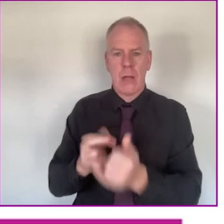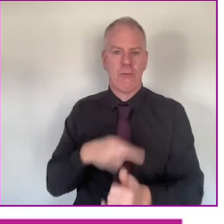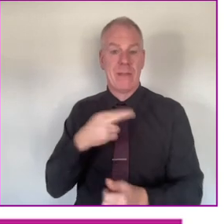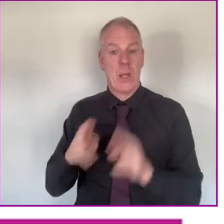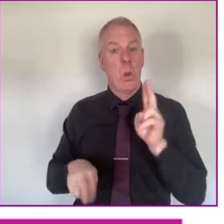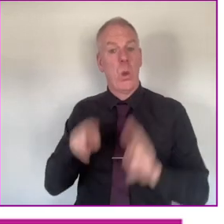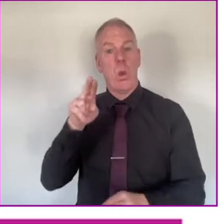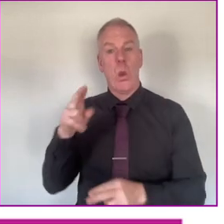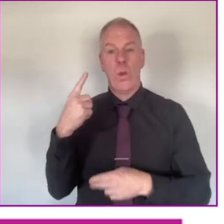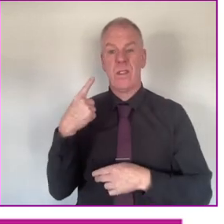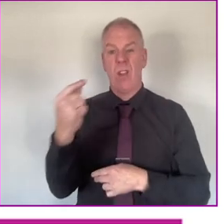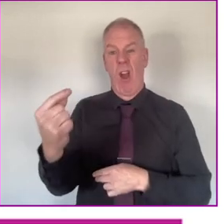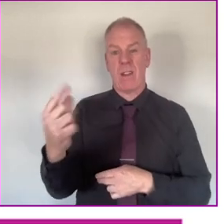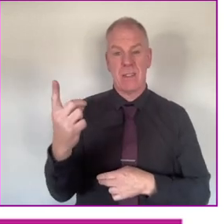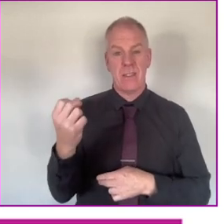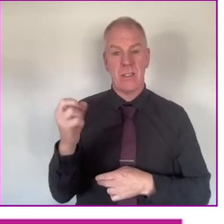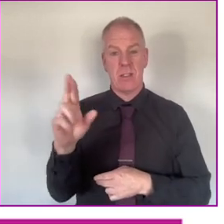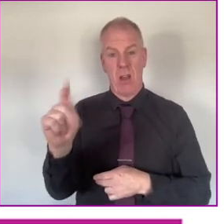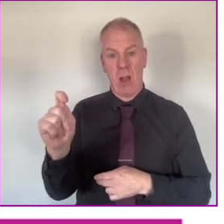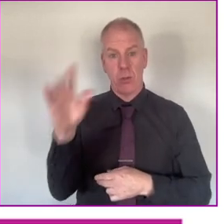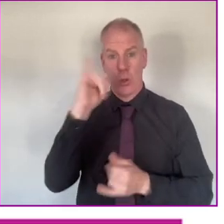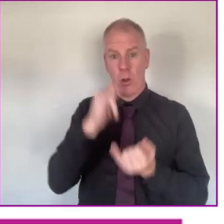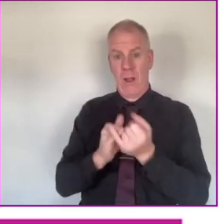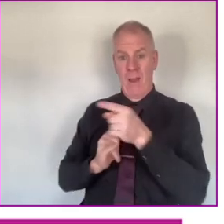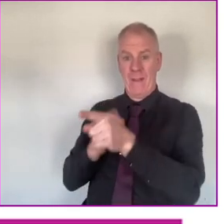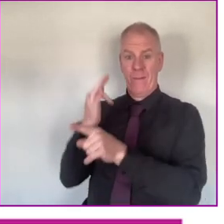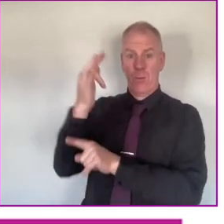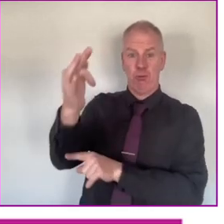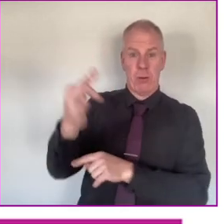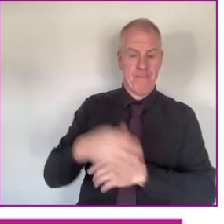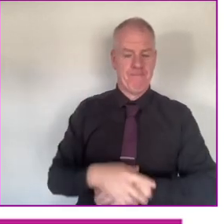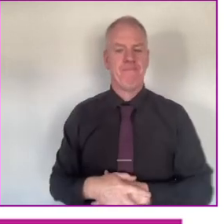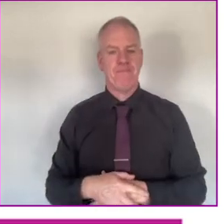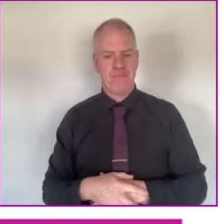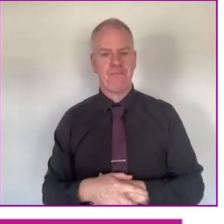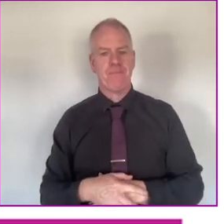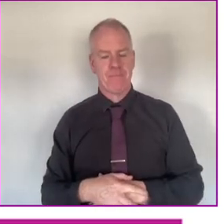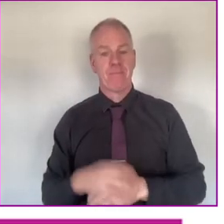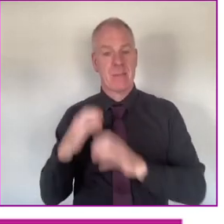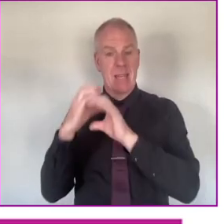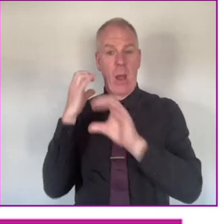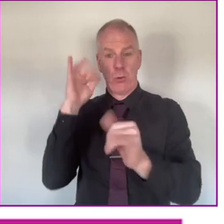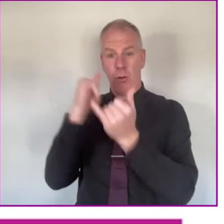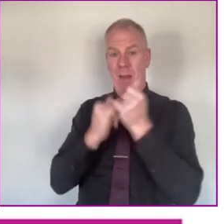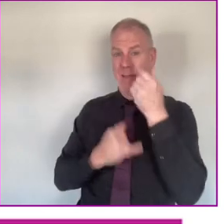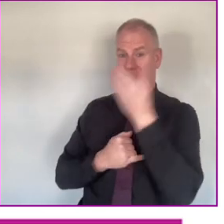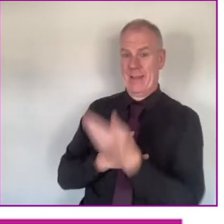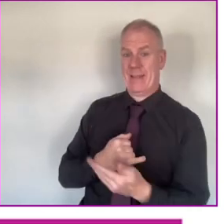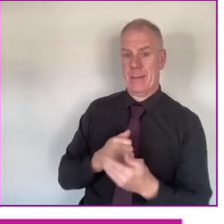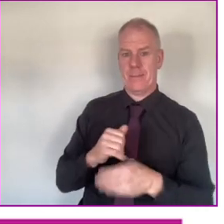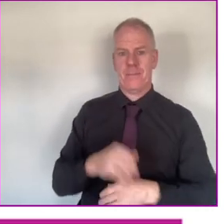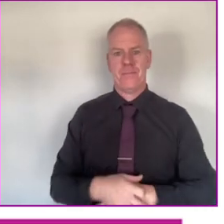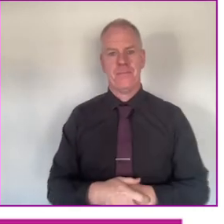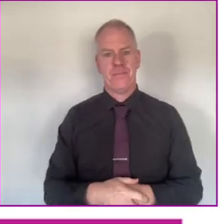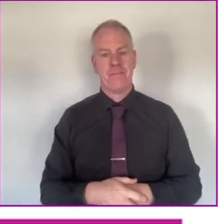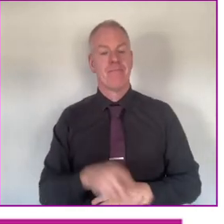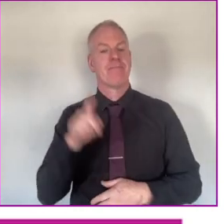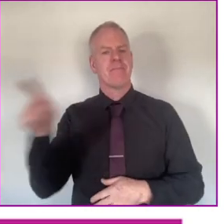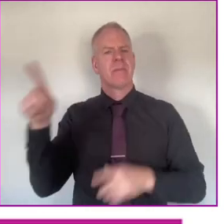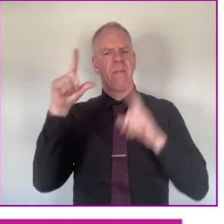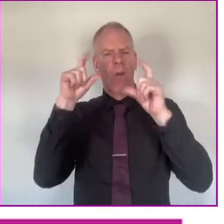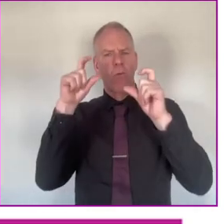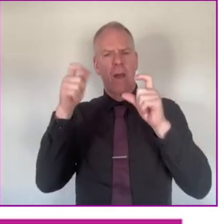see what it'll be like. These are the new darts, basically, right? This is what dart is going to look like and a carriage is going to look like. And